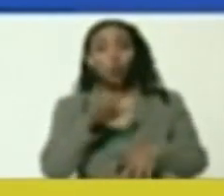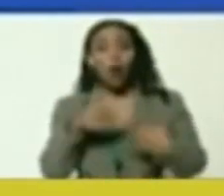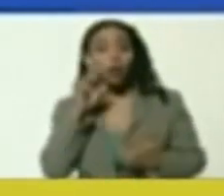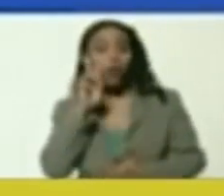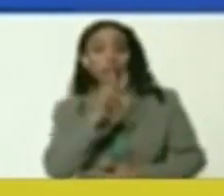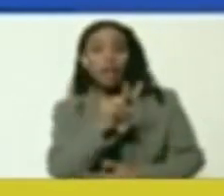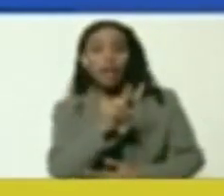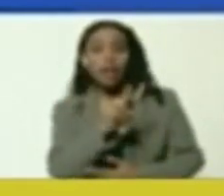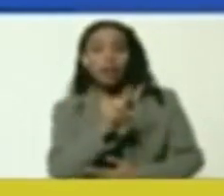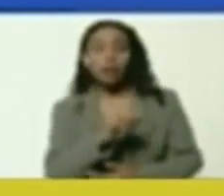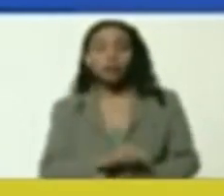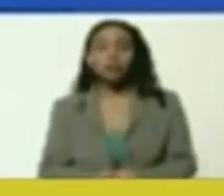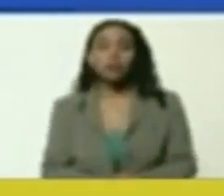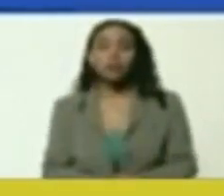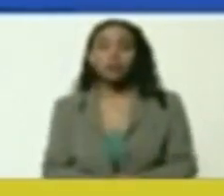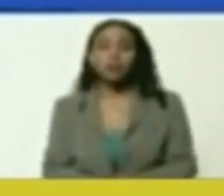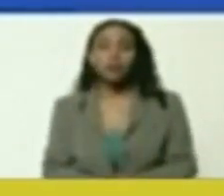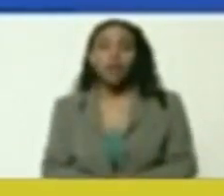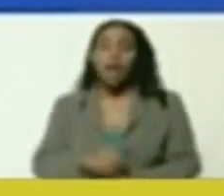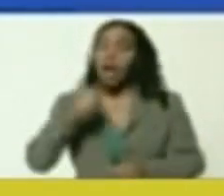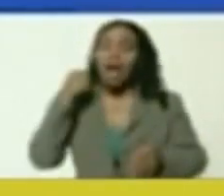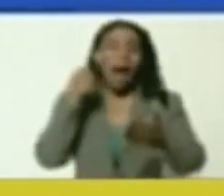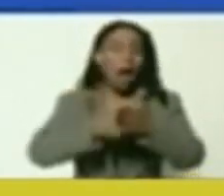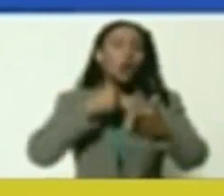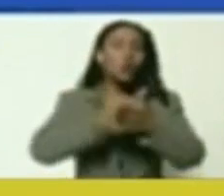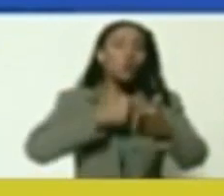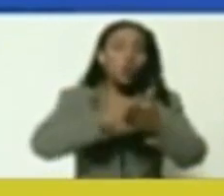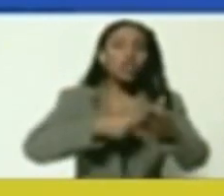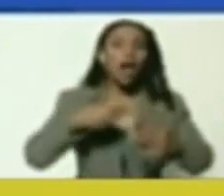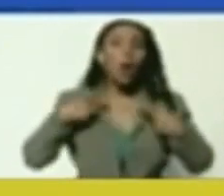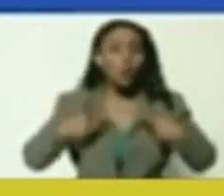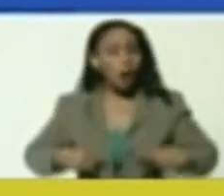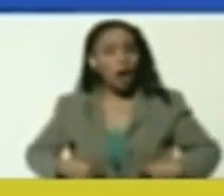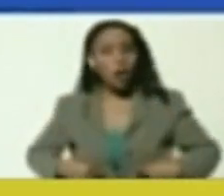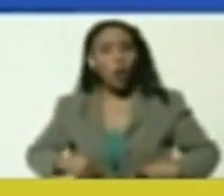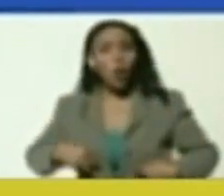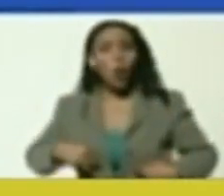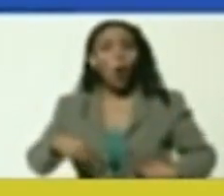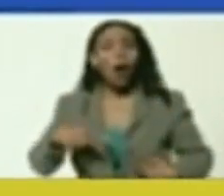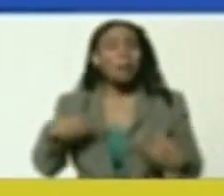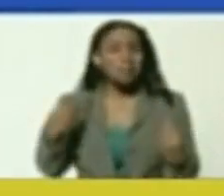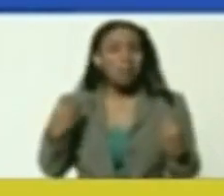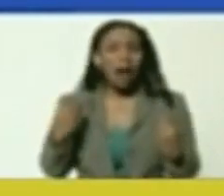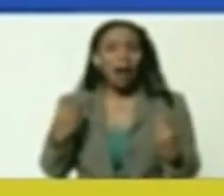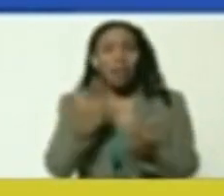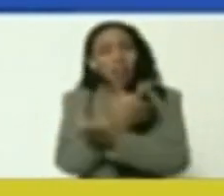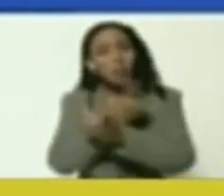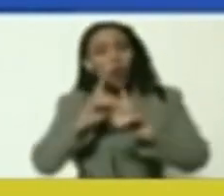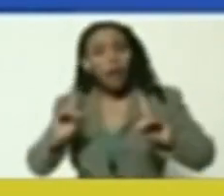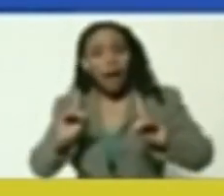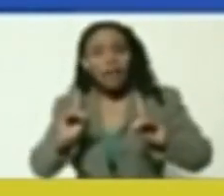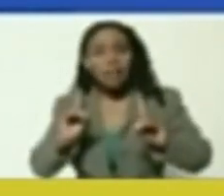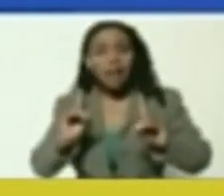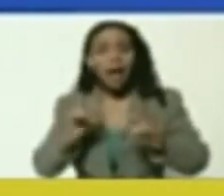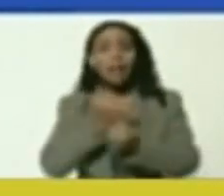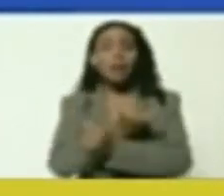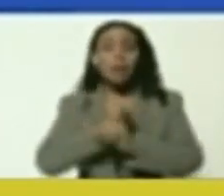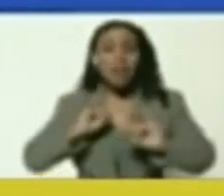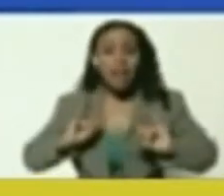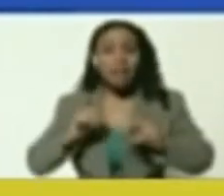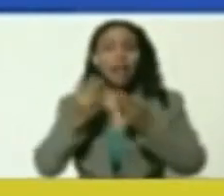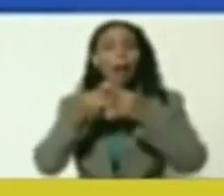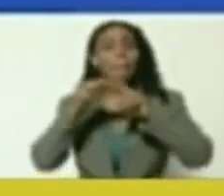That's why, when you see, the fights of humanity, for democracy, for independence,